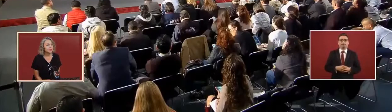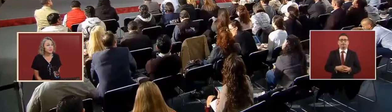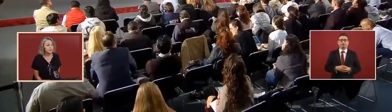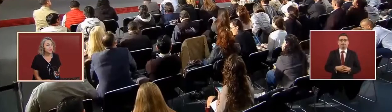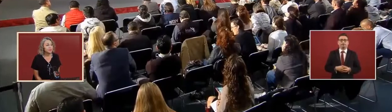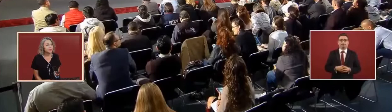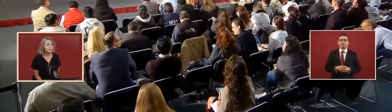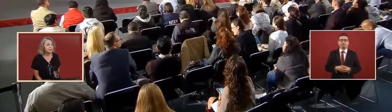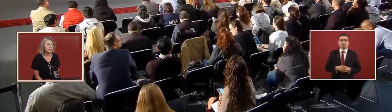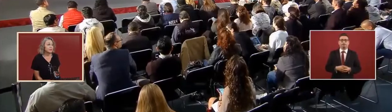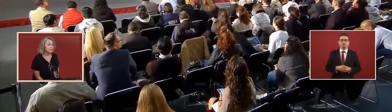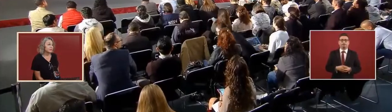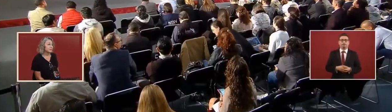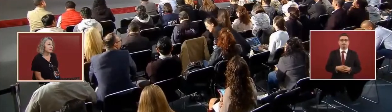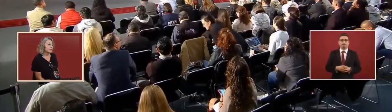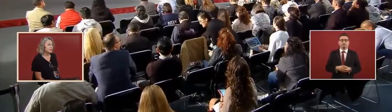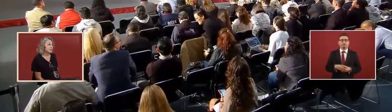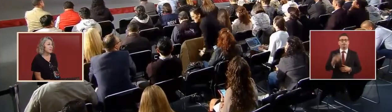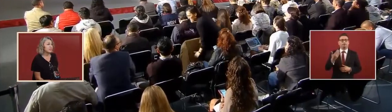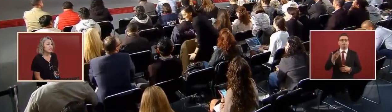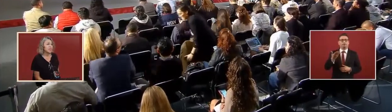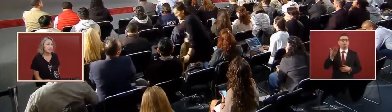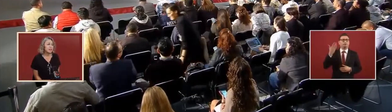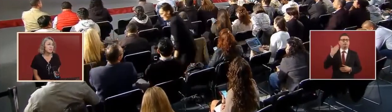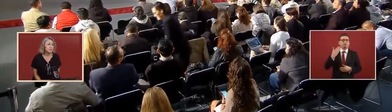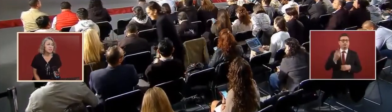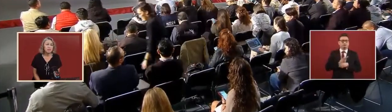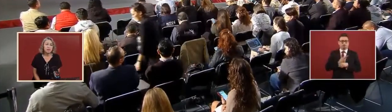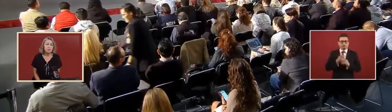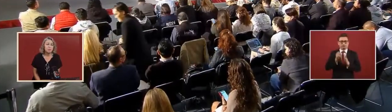it was a bad system